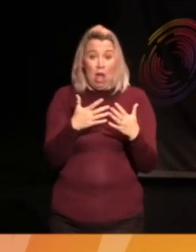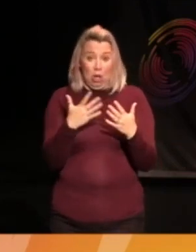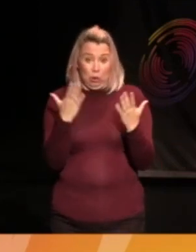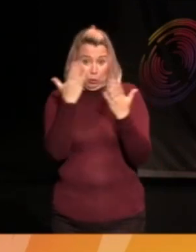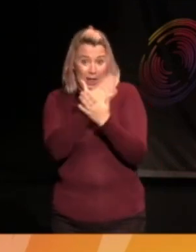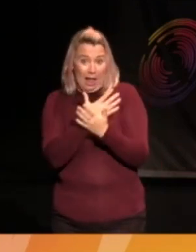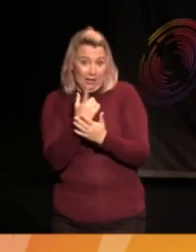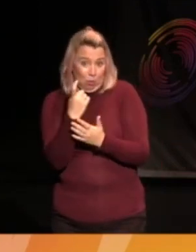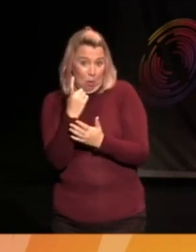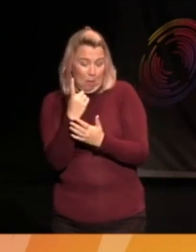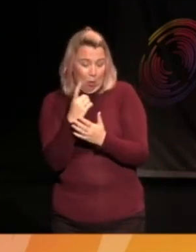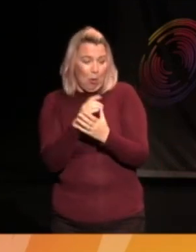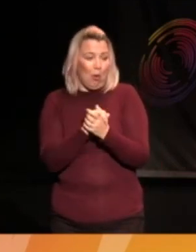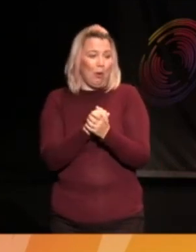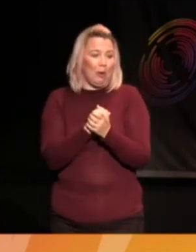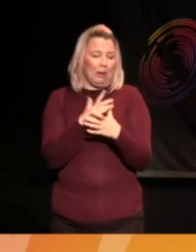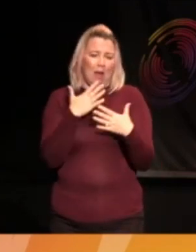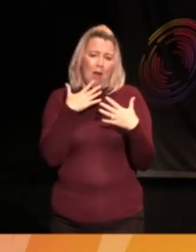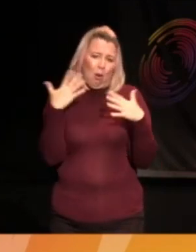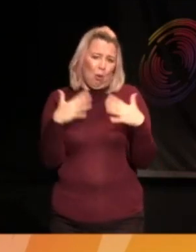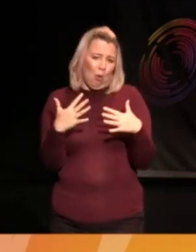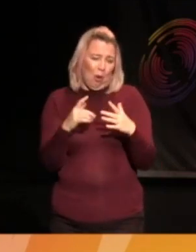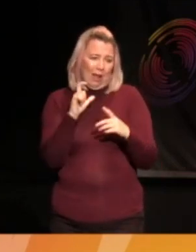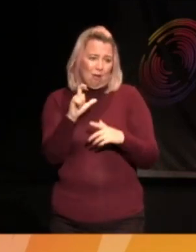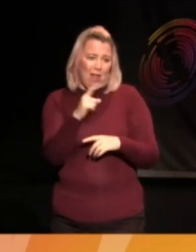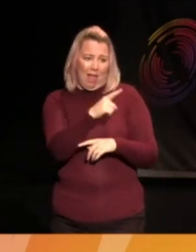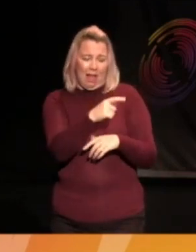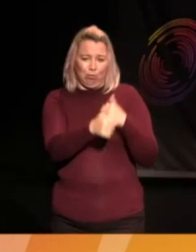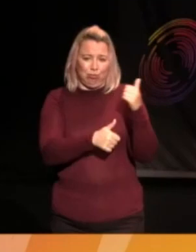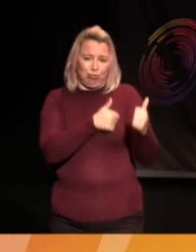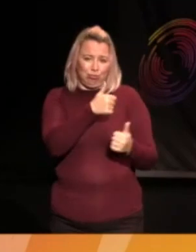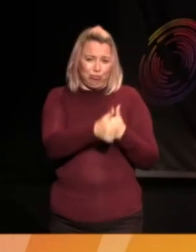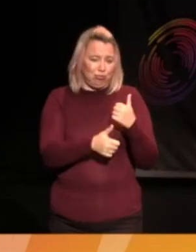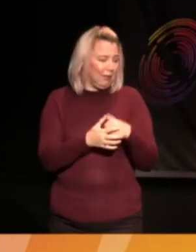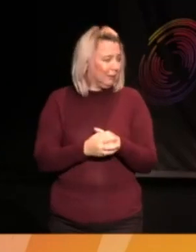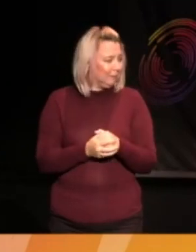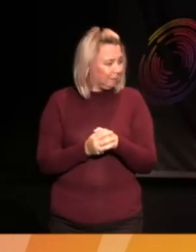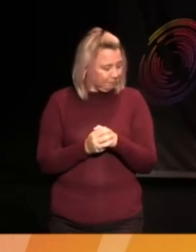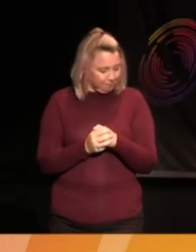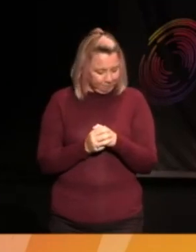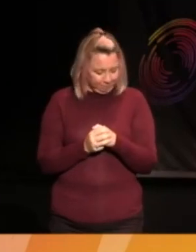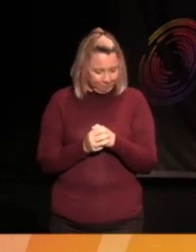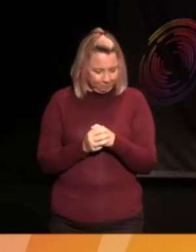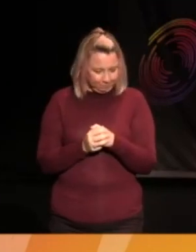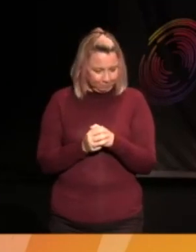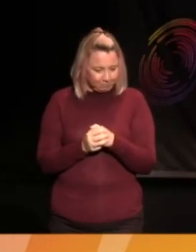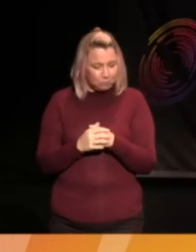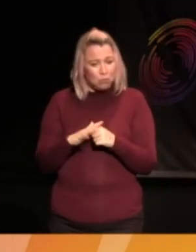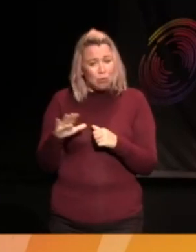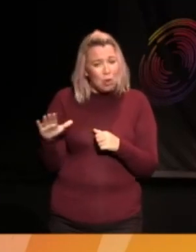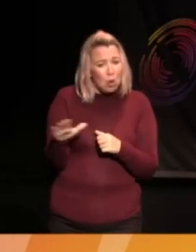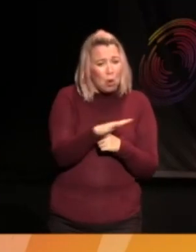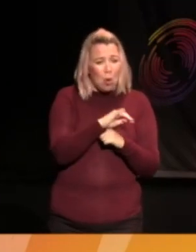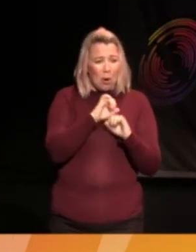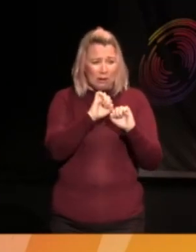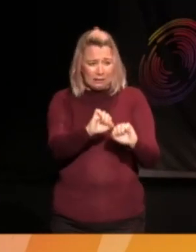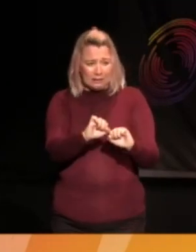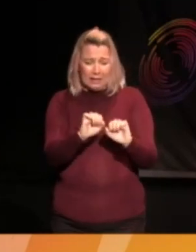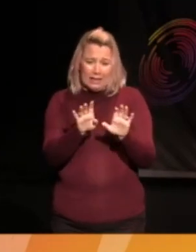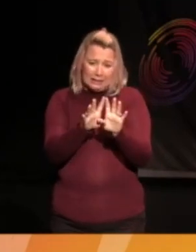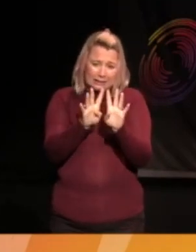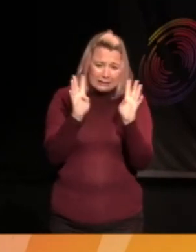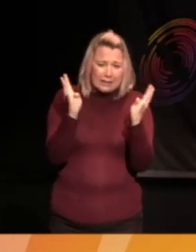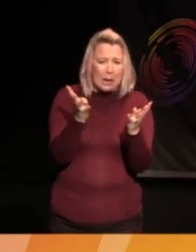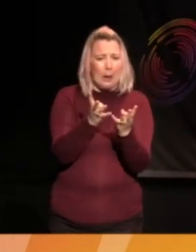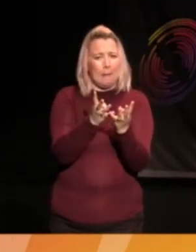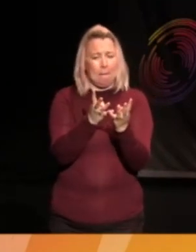amazing. Thank you, Caroline. And then all the rest of the team that we have, I